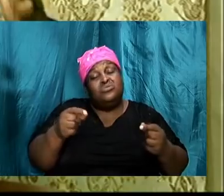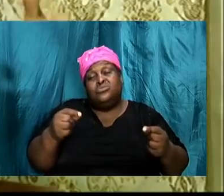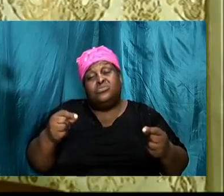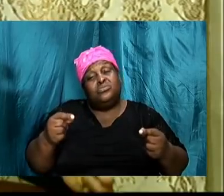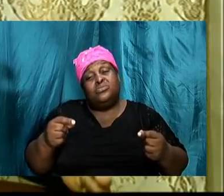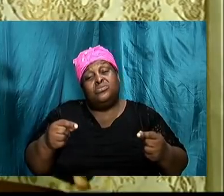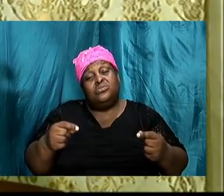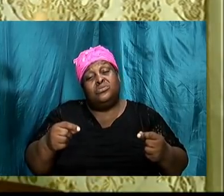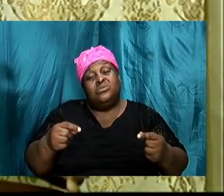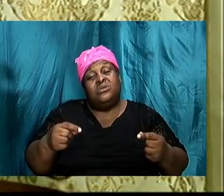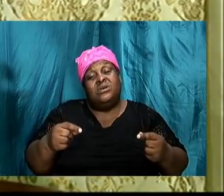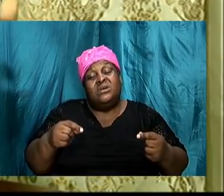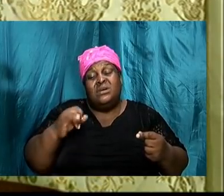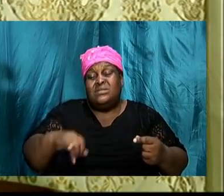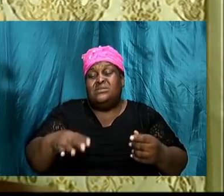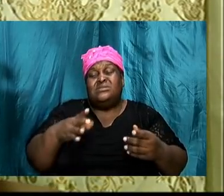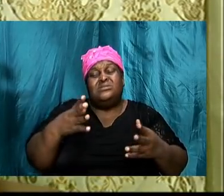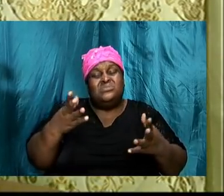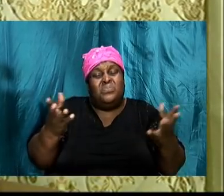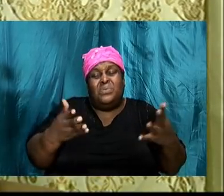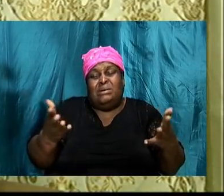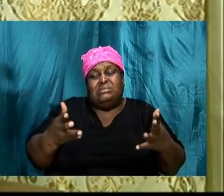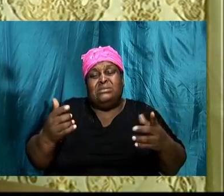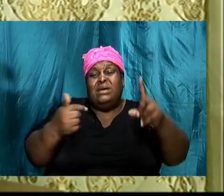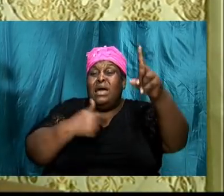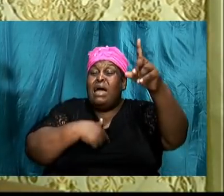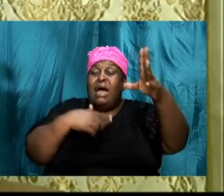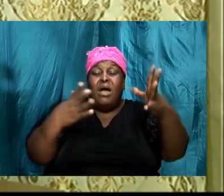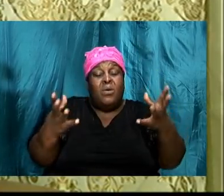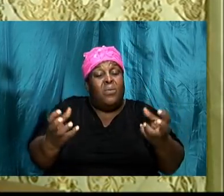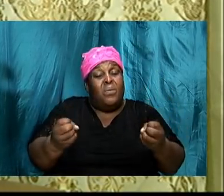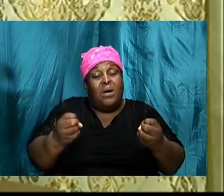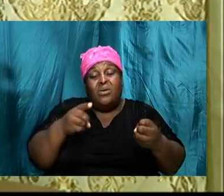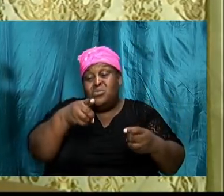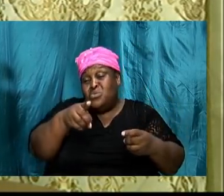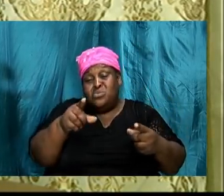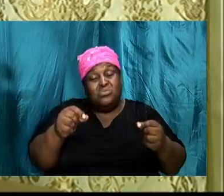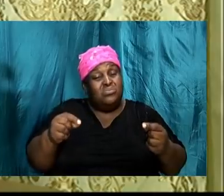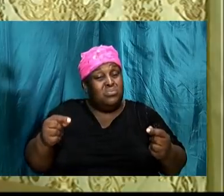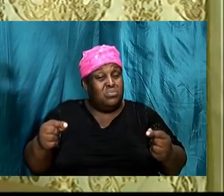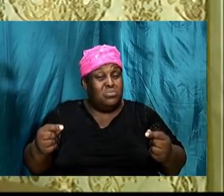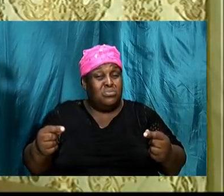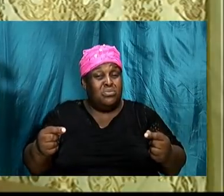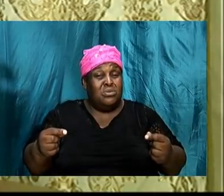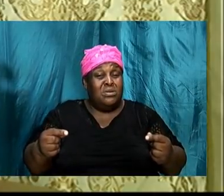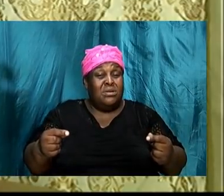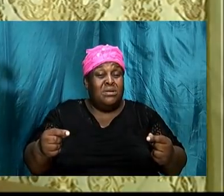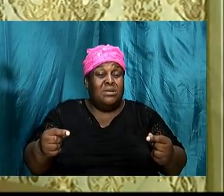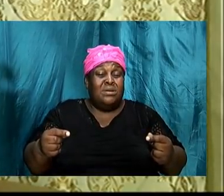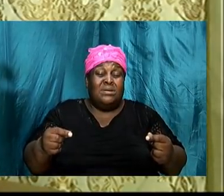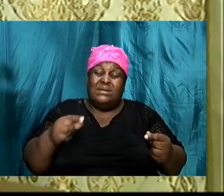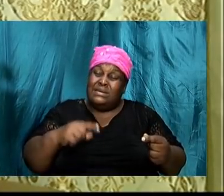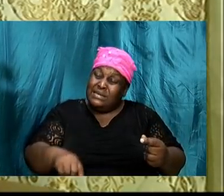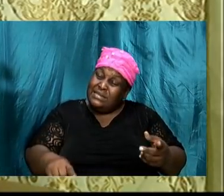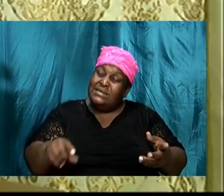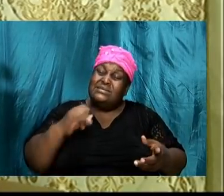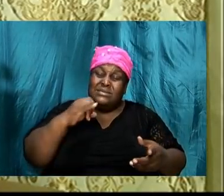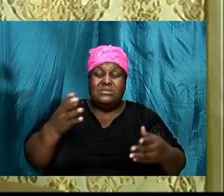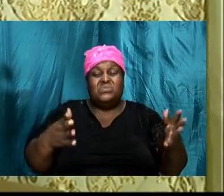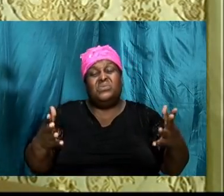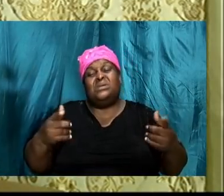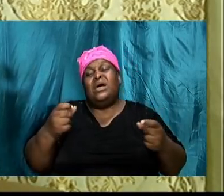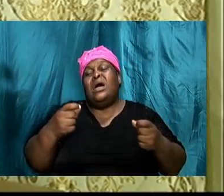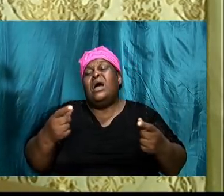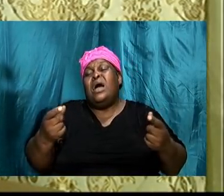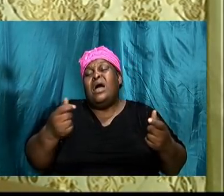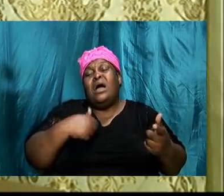you, but He said, this is what I have for you to do. This is what I want you to do. This is how I want you to approach it.